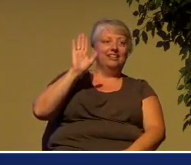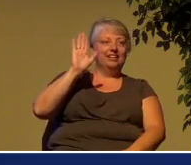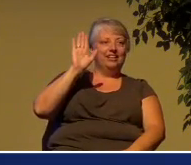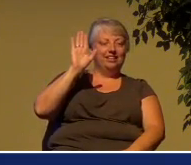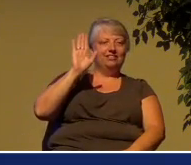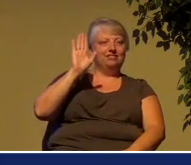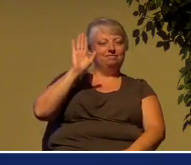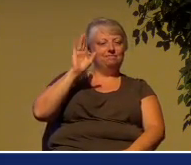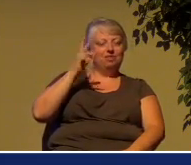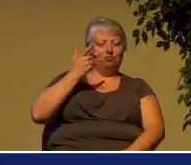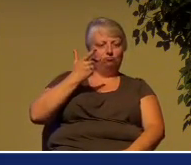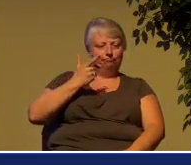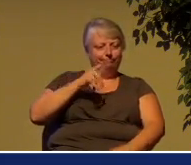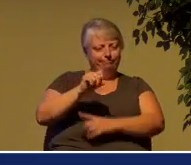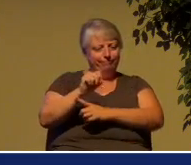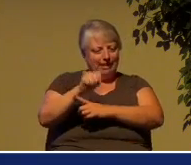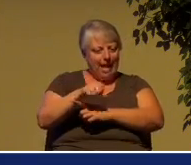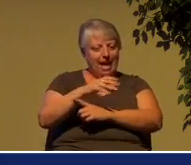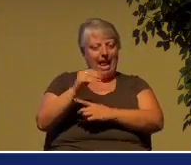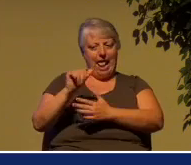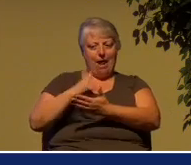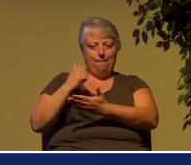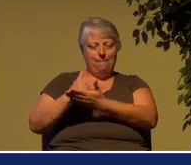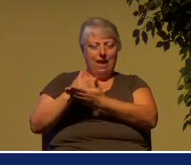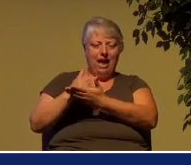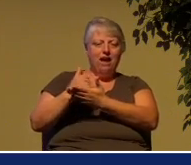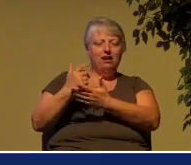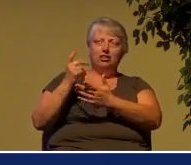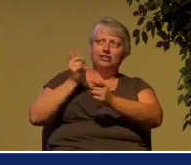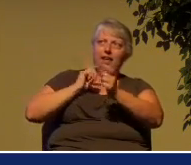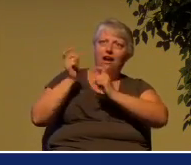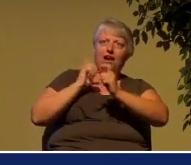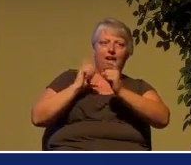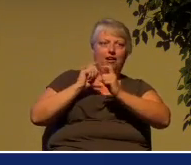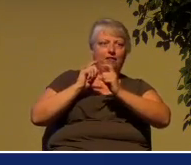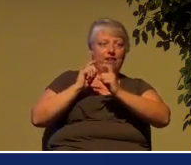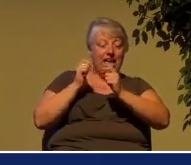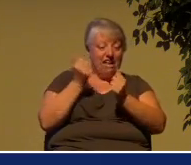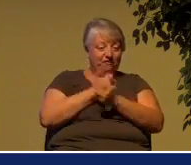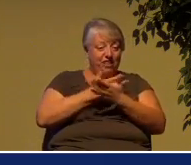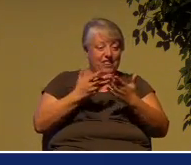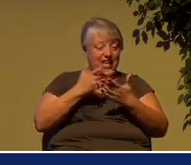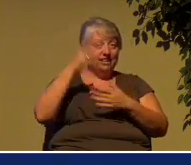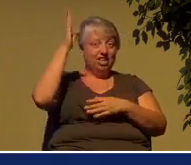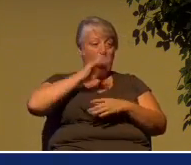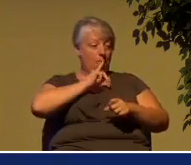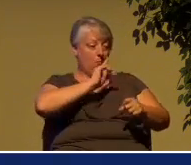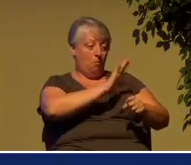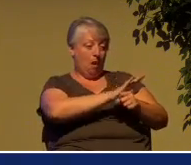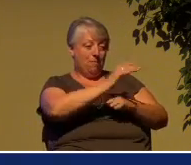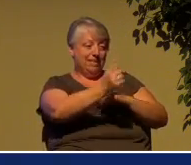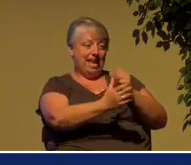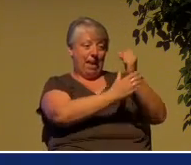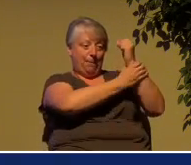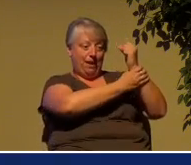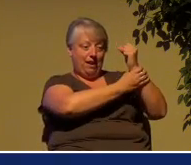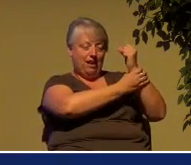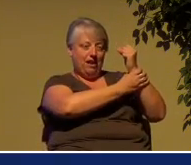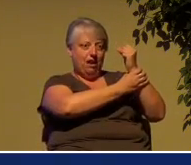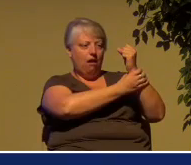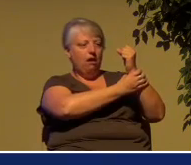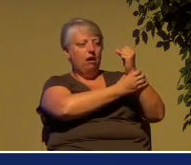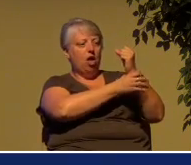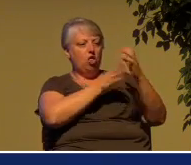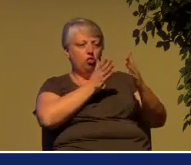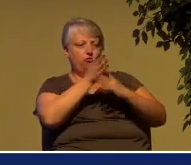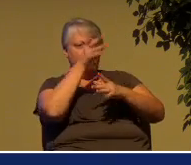ever promised Abraham and to his offspring through faith becomes yours and mine. so the message